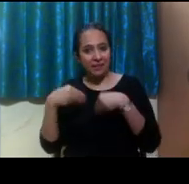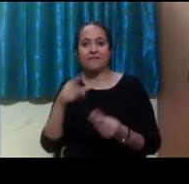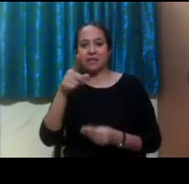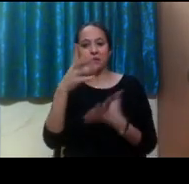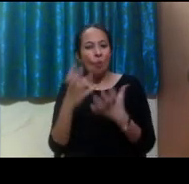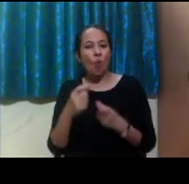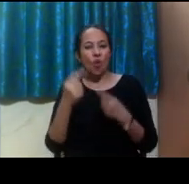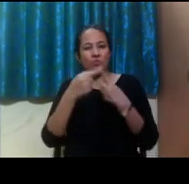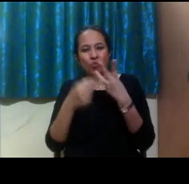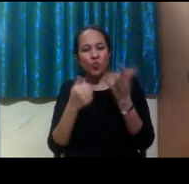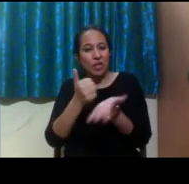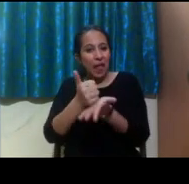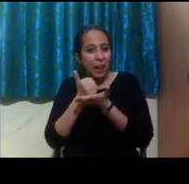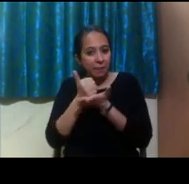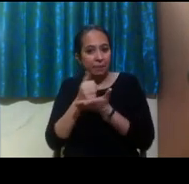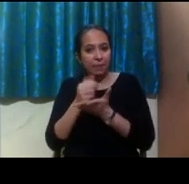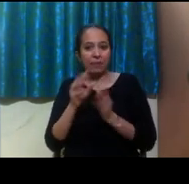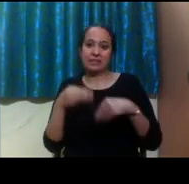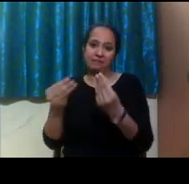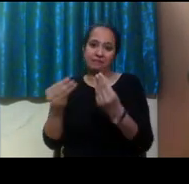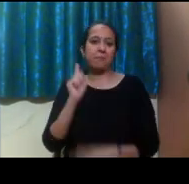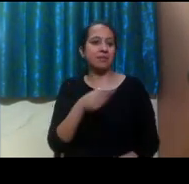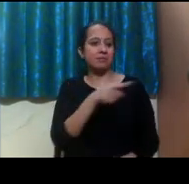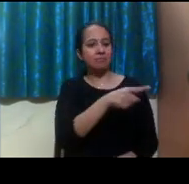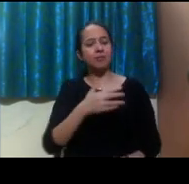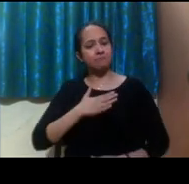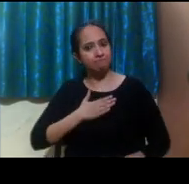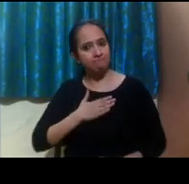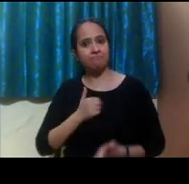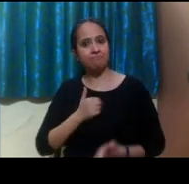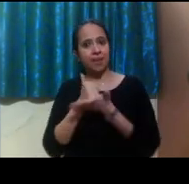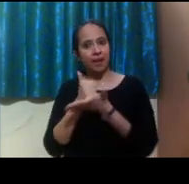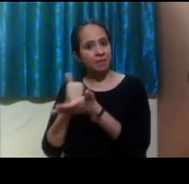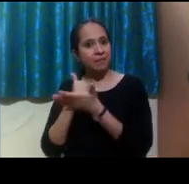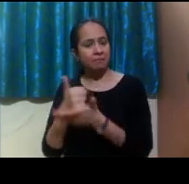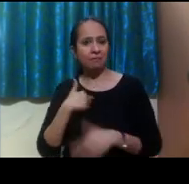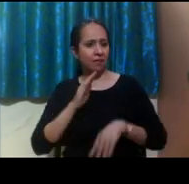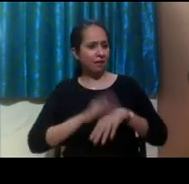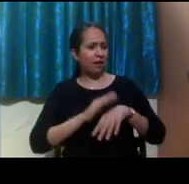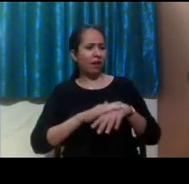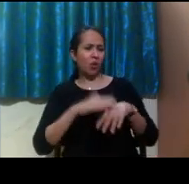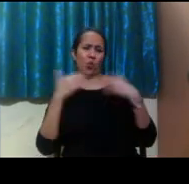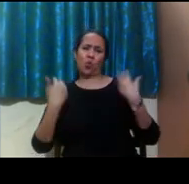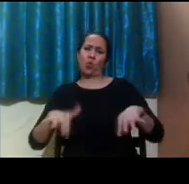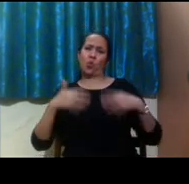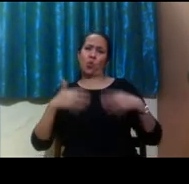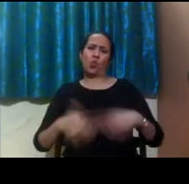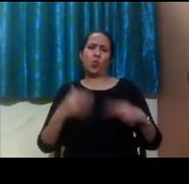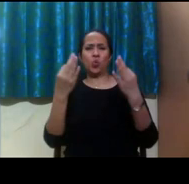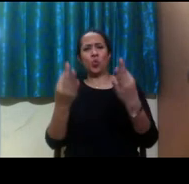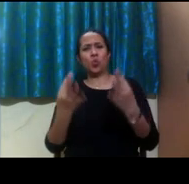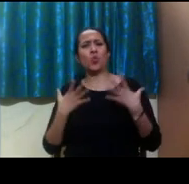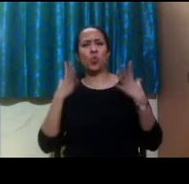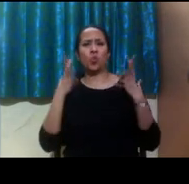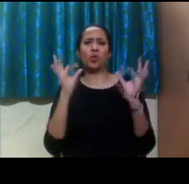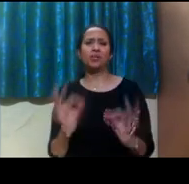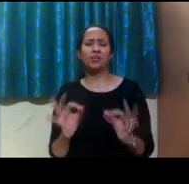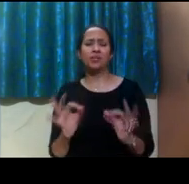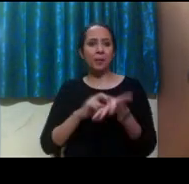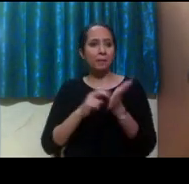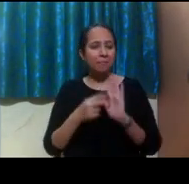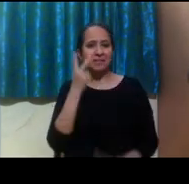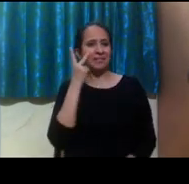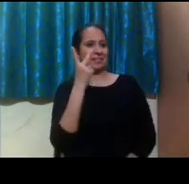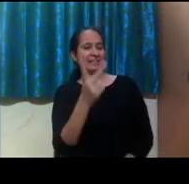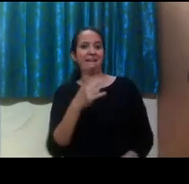you know, very inclusive experience. And I felt that, you know, the university actually generally wants me to study